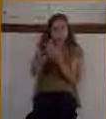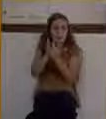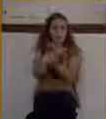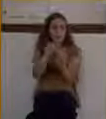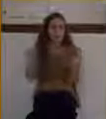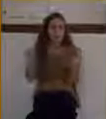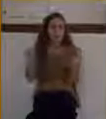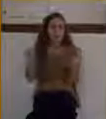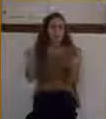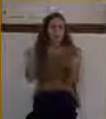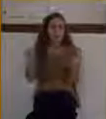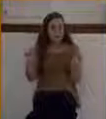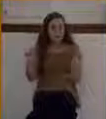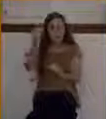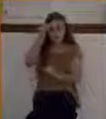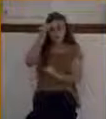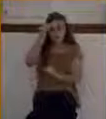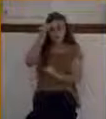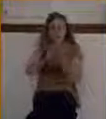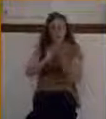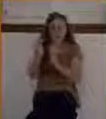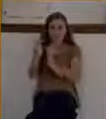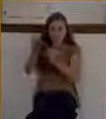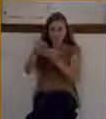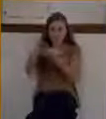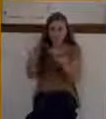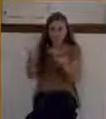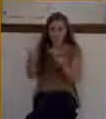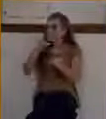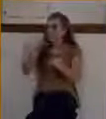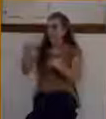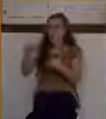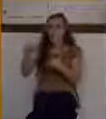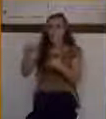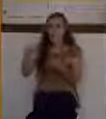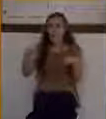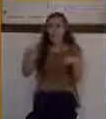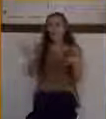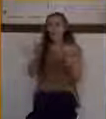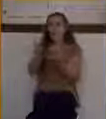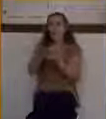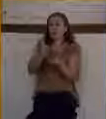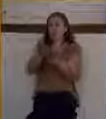And I pray, friend, that you will see Jesus passing by here today.